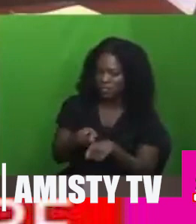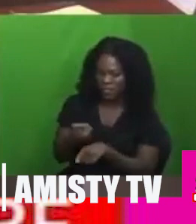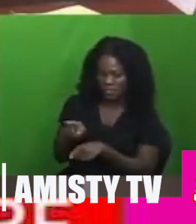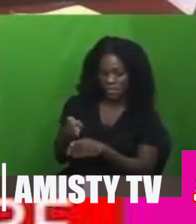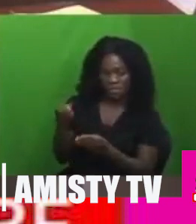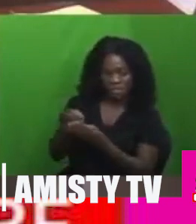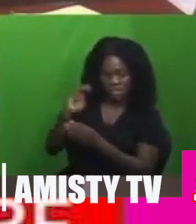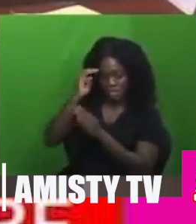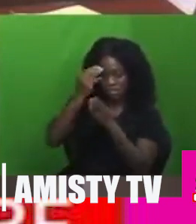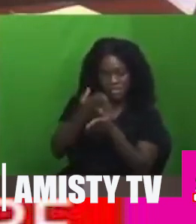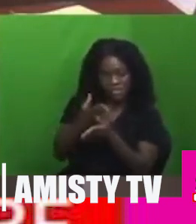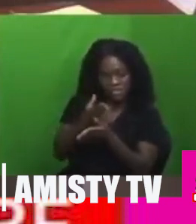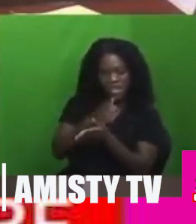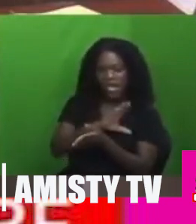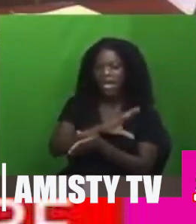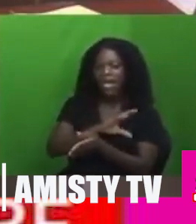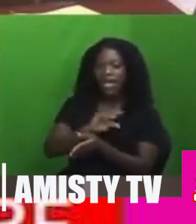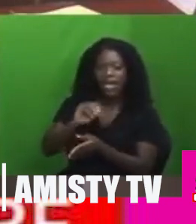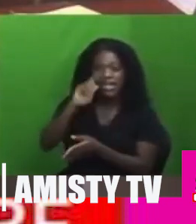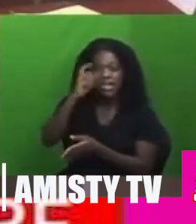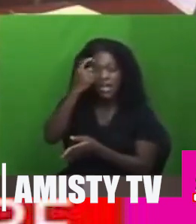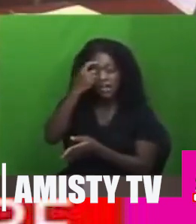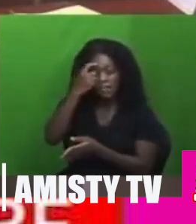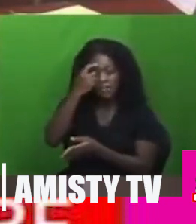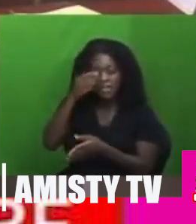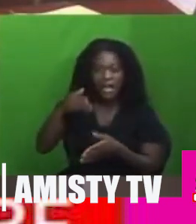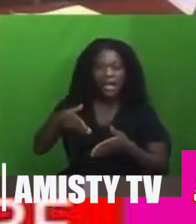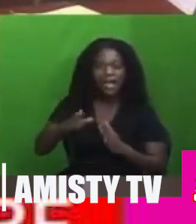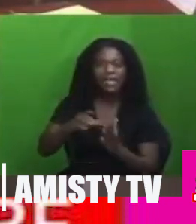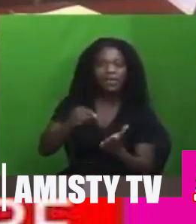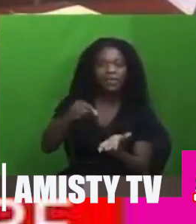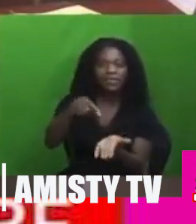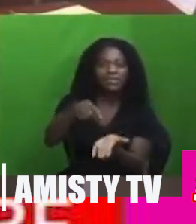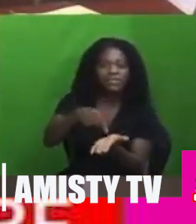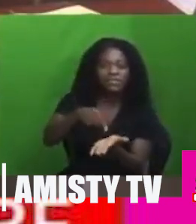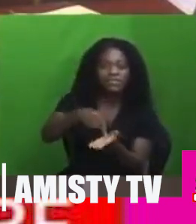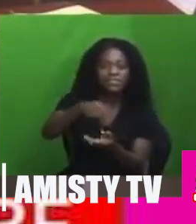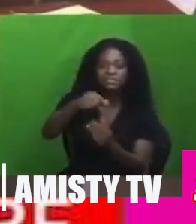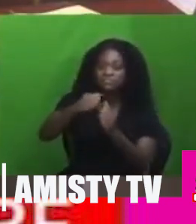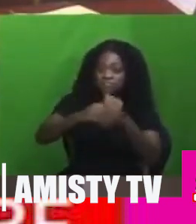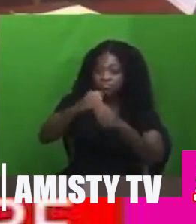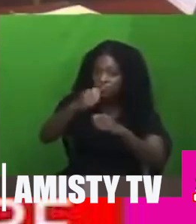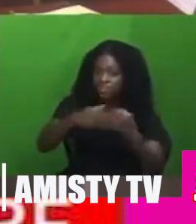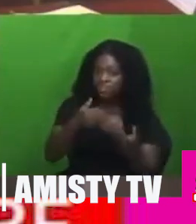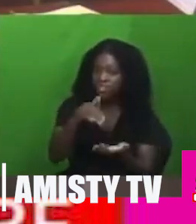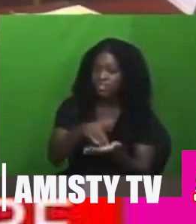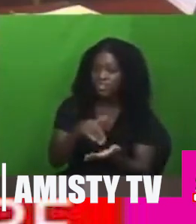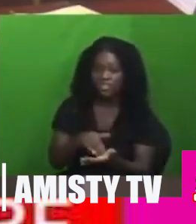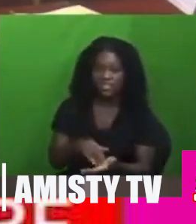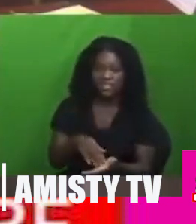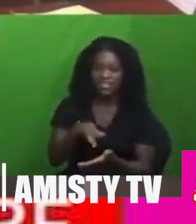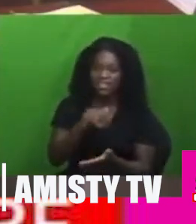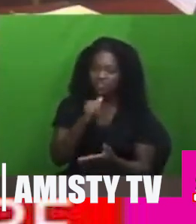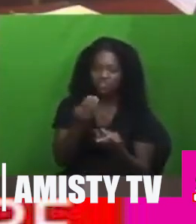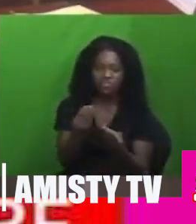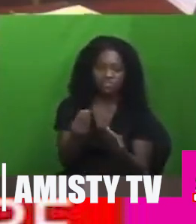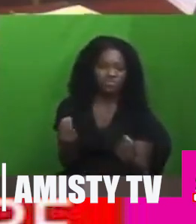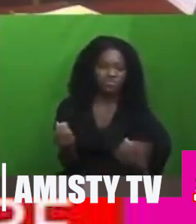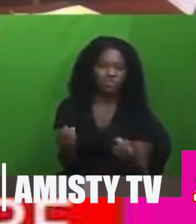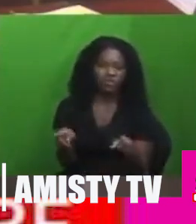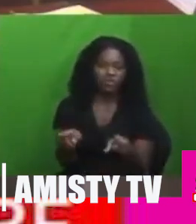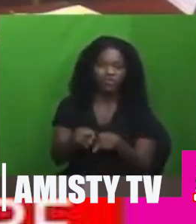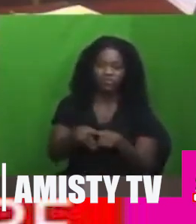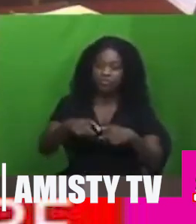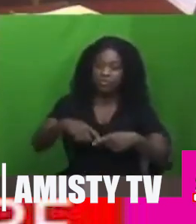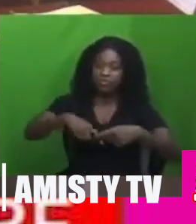government has announced debt restriction. To the extent that we are not servicing those debts, we have subsequently announced suspension of